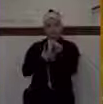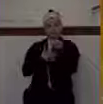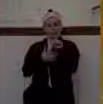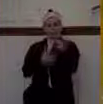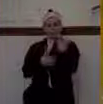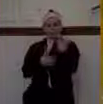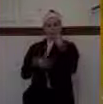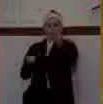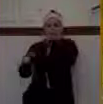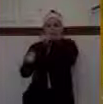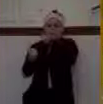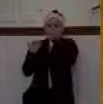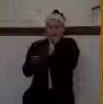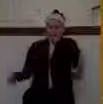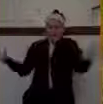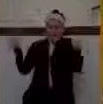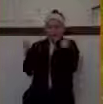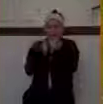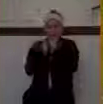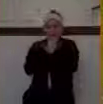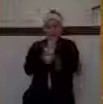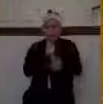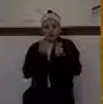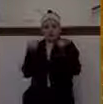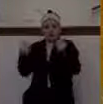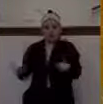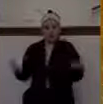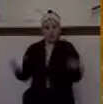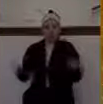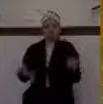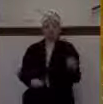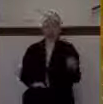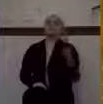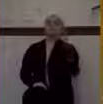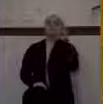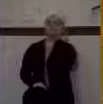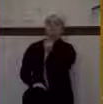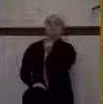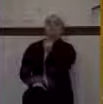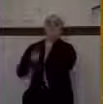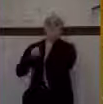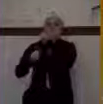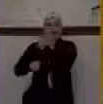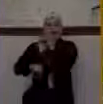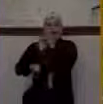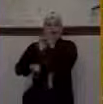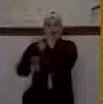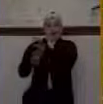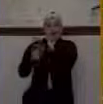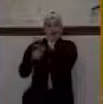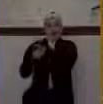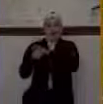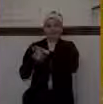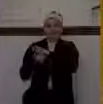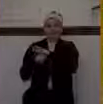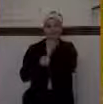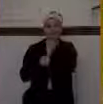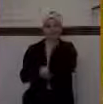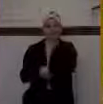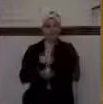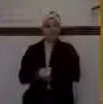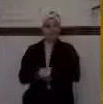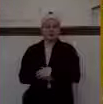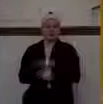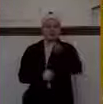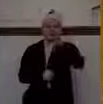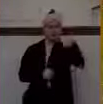with them? Look at the end of verse 28 and brought them back into the guard chamber. That's interesting to me. Because what did they do with the